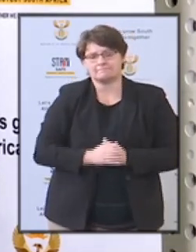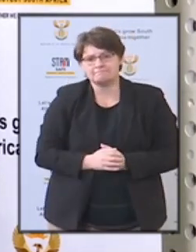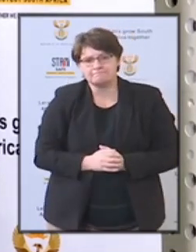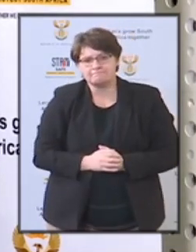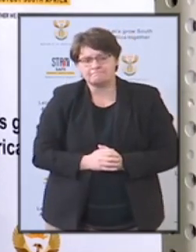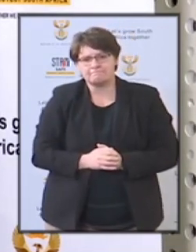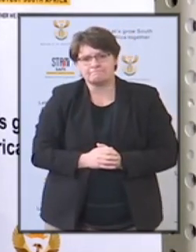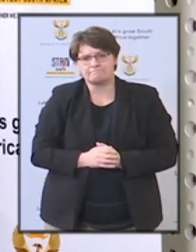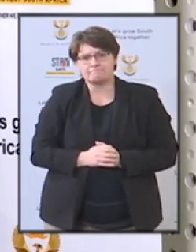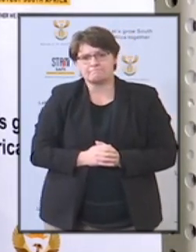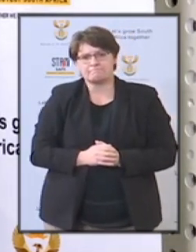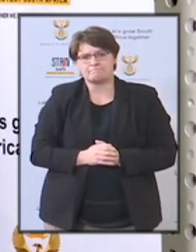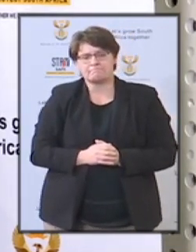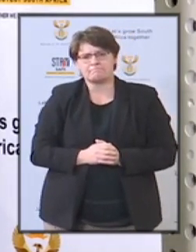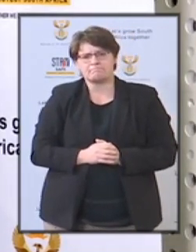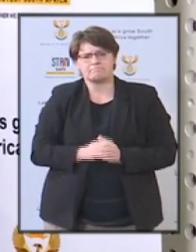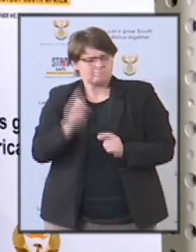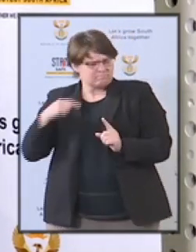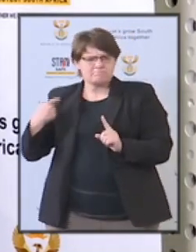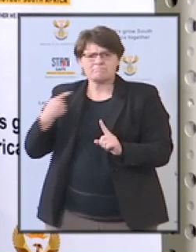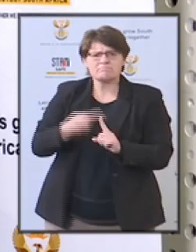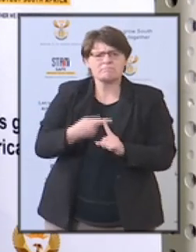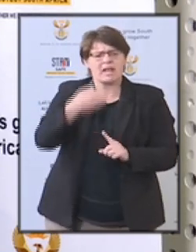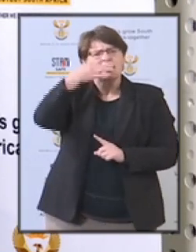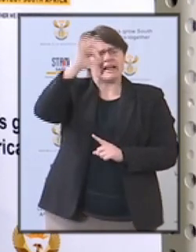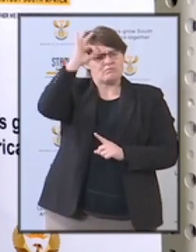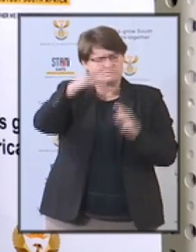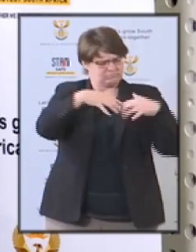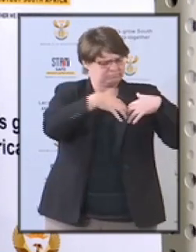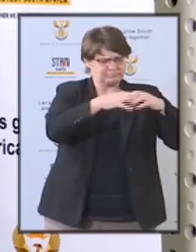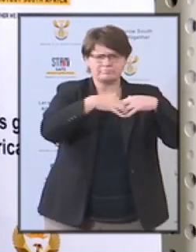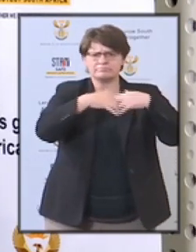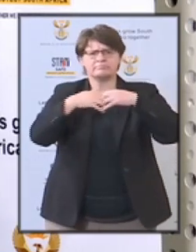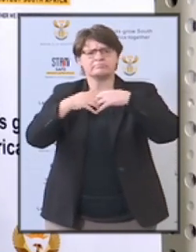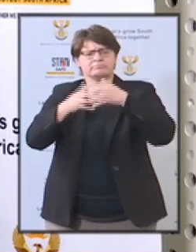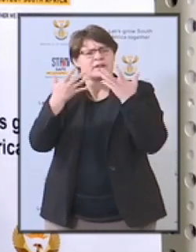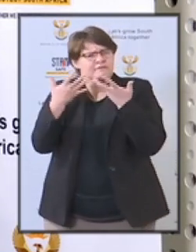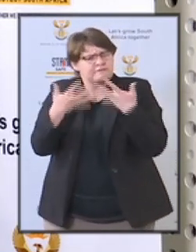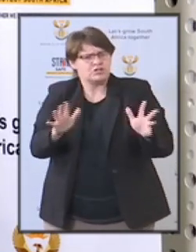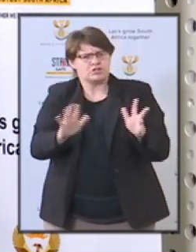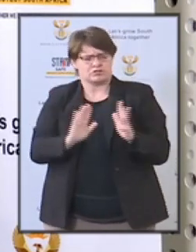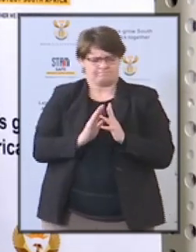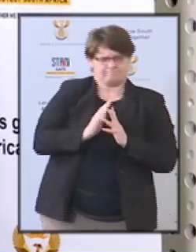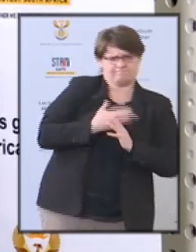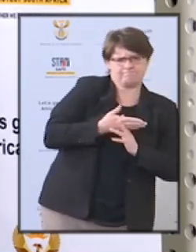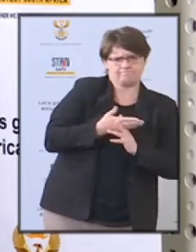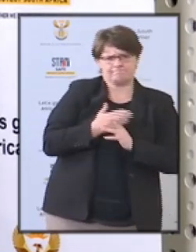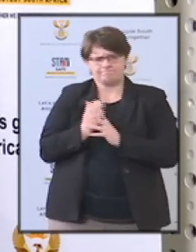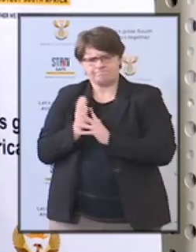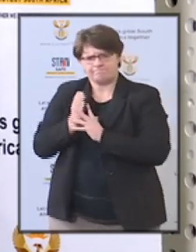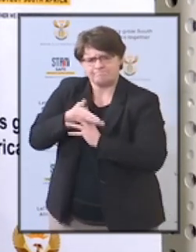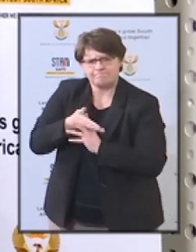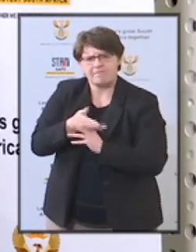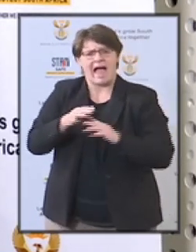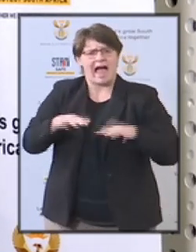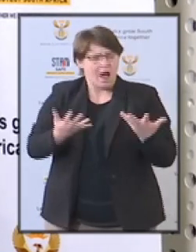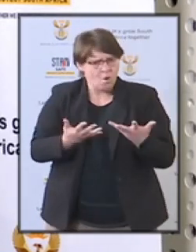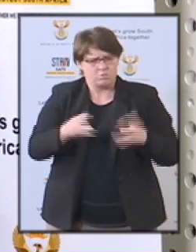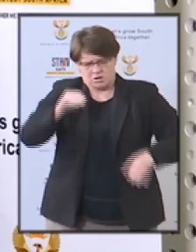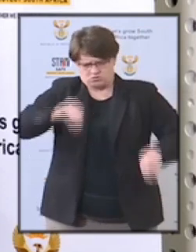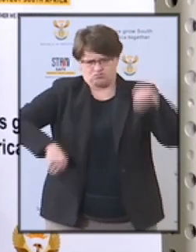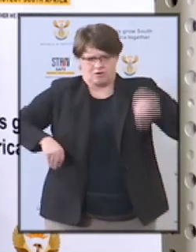Government has over the years introduced various interventions to fight against the scourge of corruption,